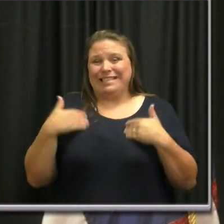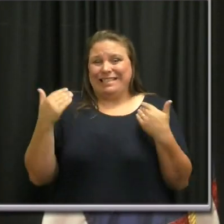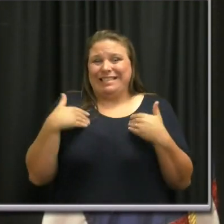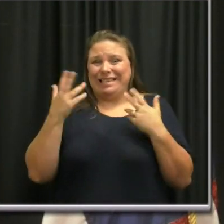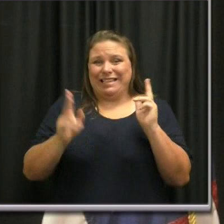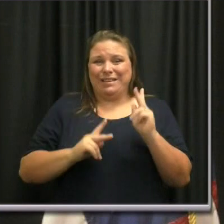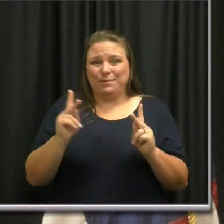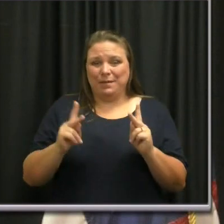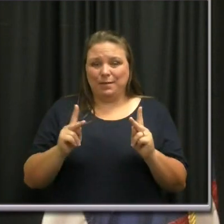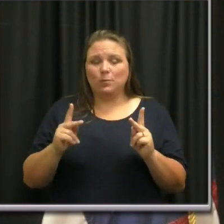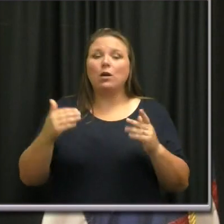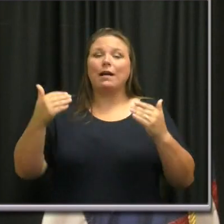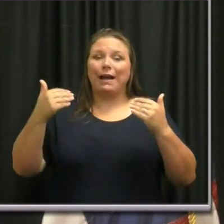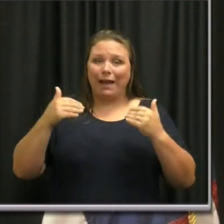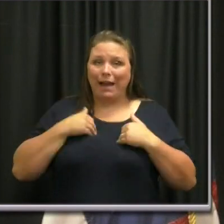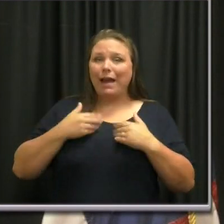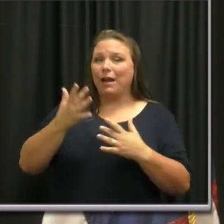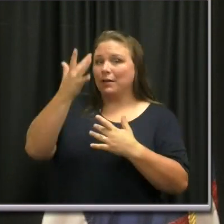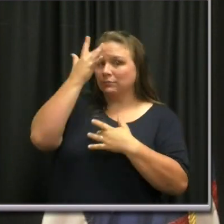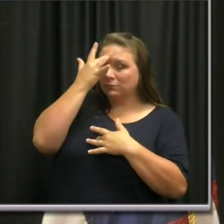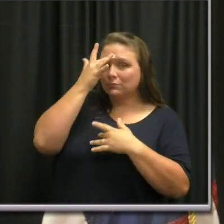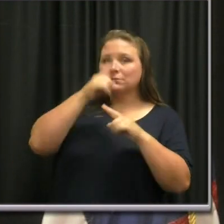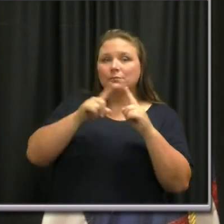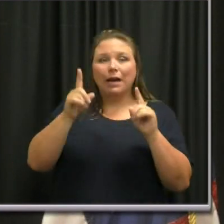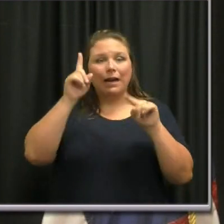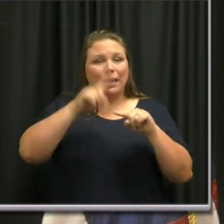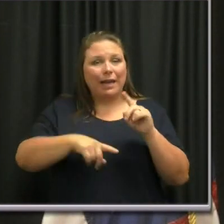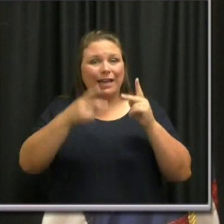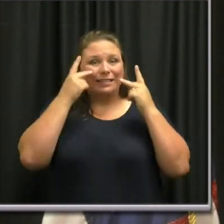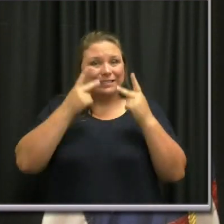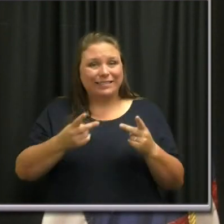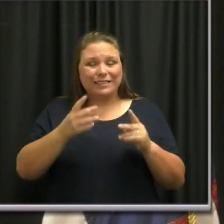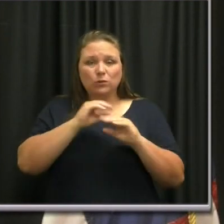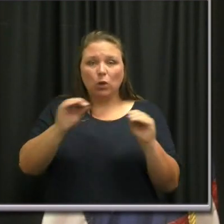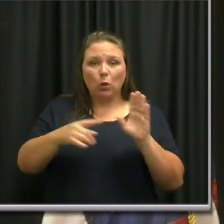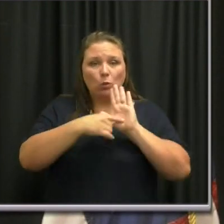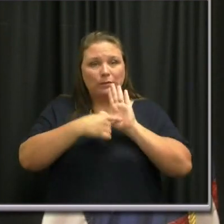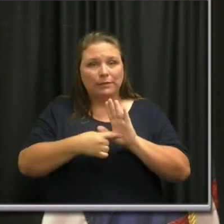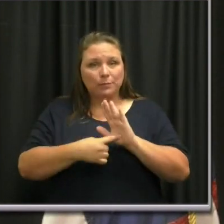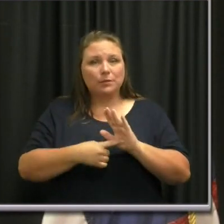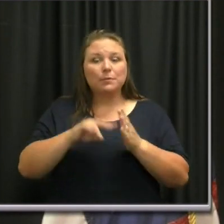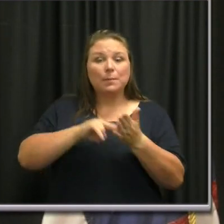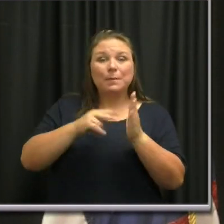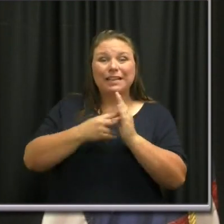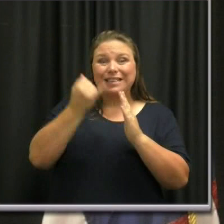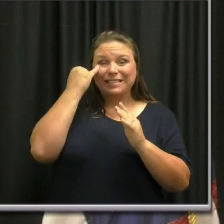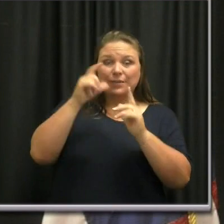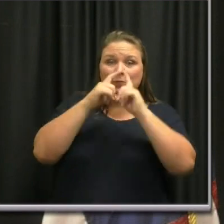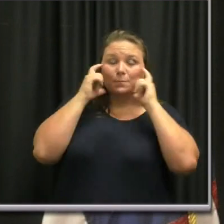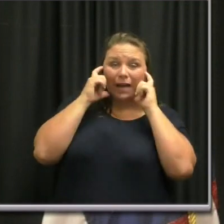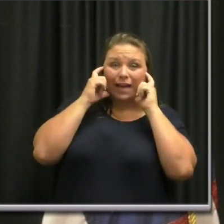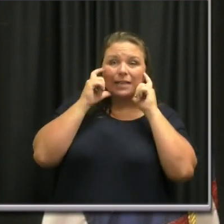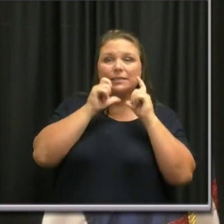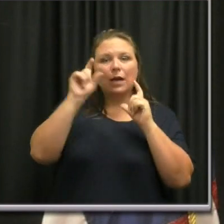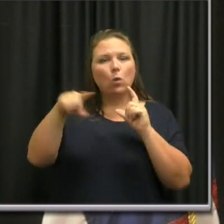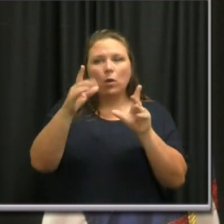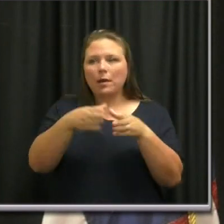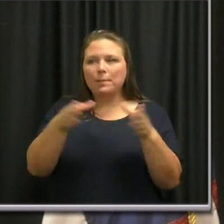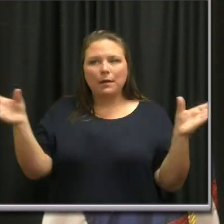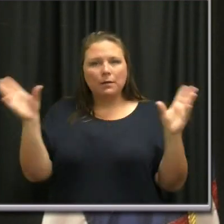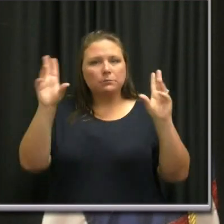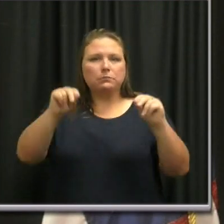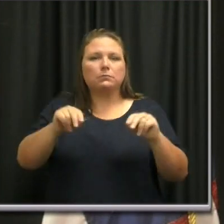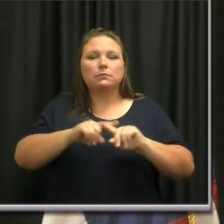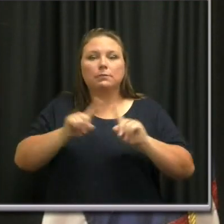are asymptomatic carriers, right? So wearing a mask will protect close contacts you have even at home. So wearing a mask is not just a public thing, right?